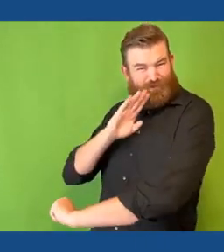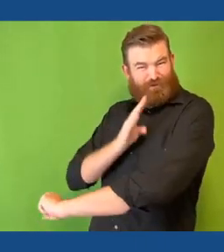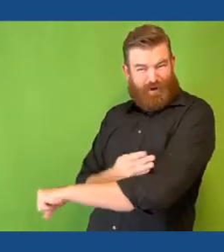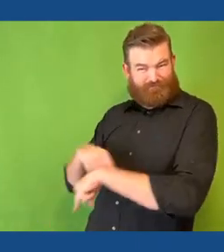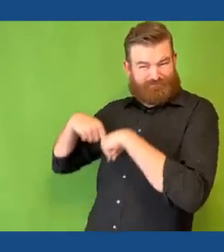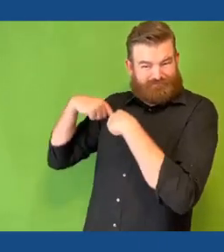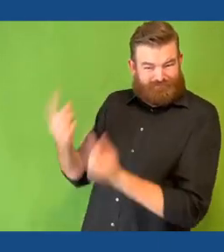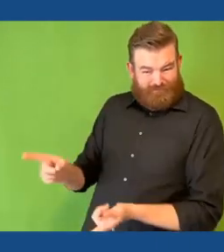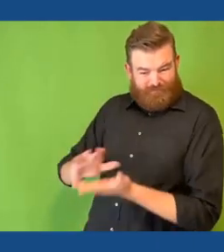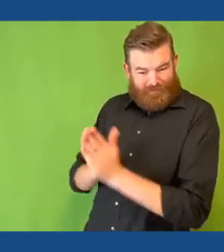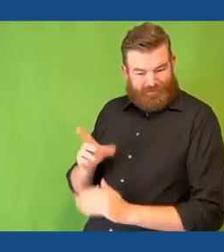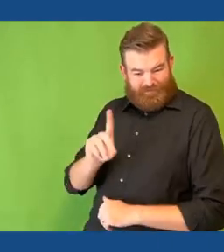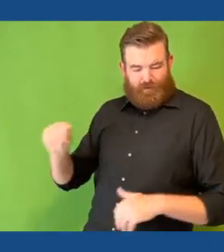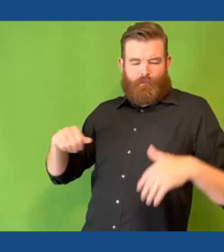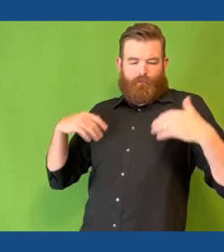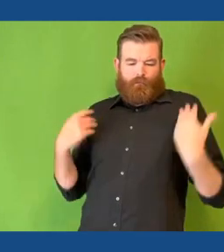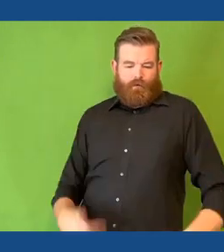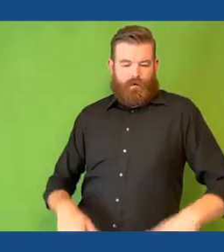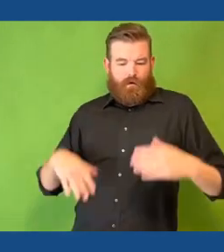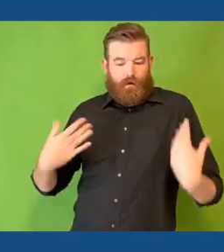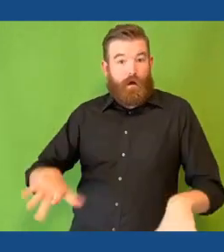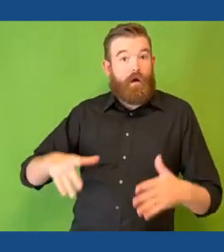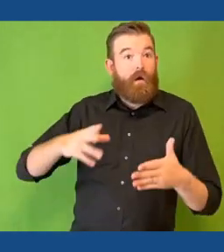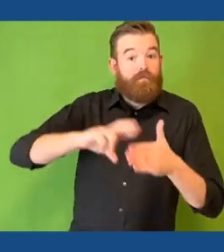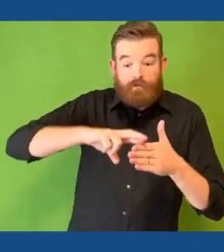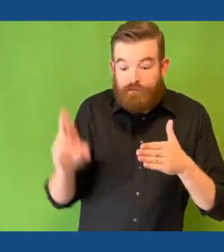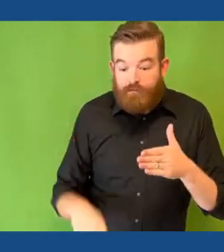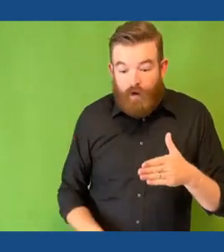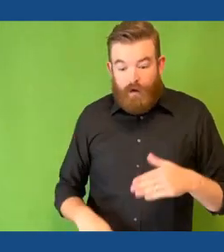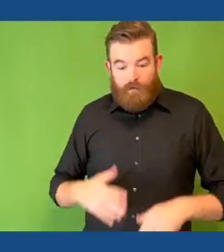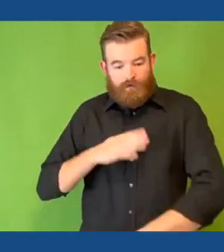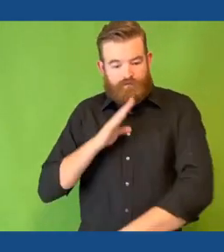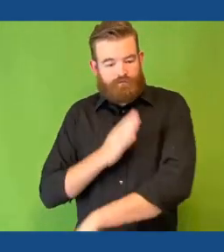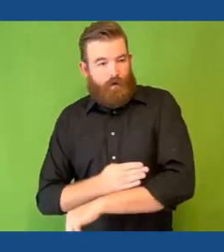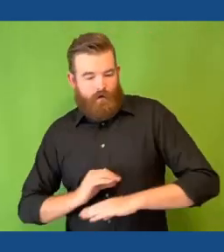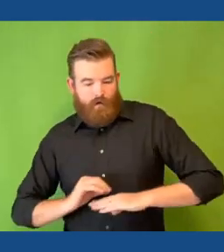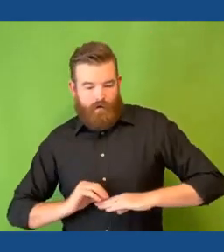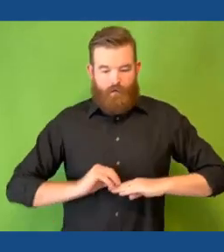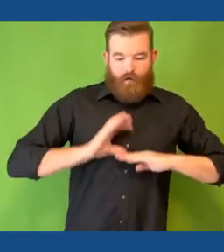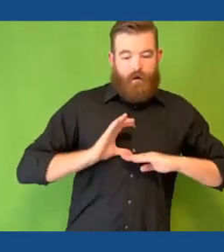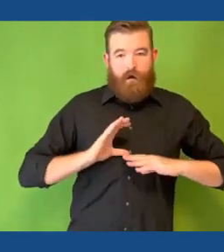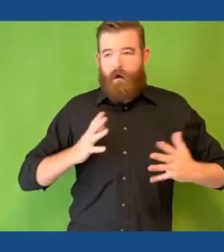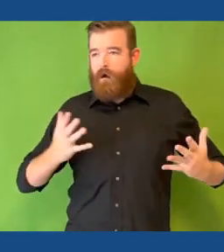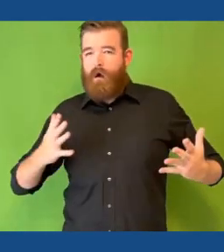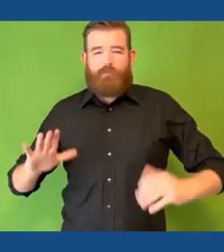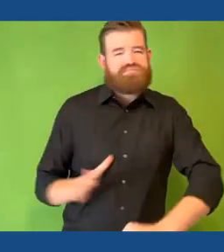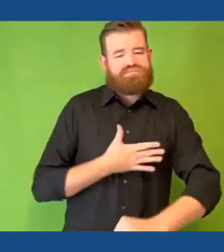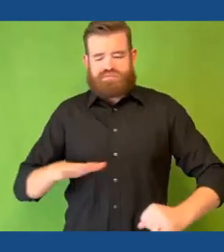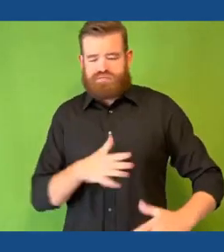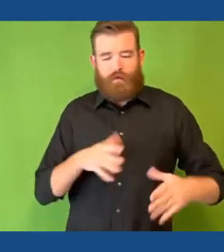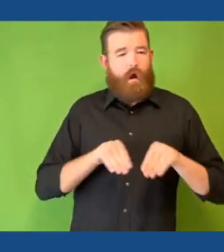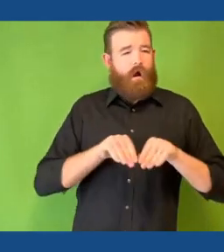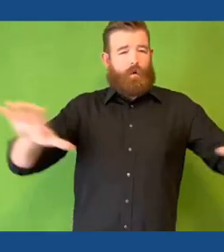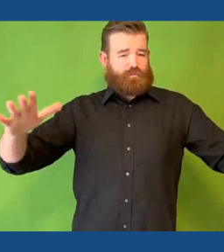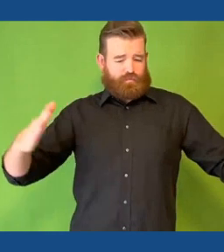received since becoming disabled. It is a result of that support that Tina believes in herself and her strengths and brings joy to